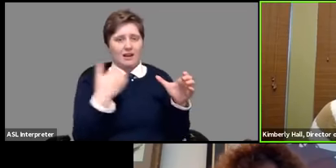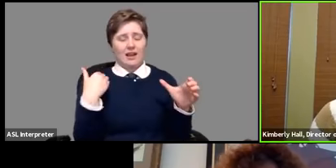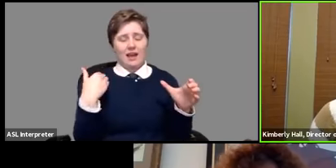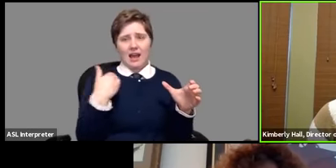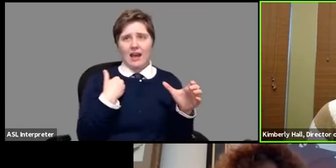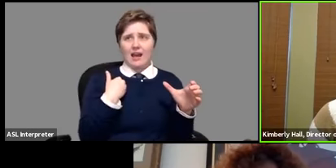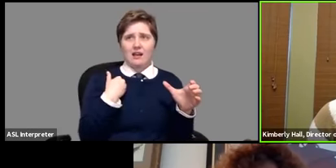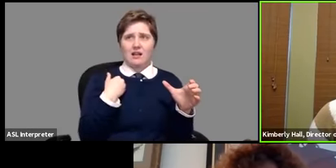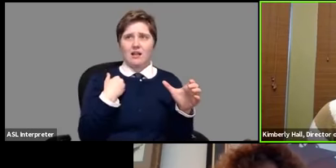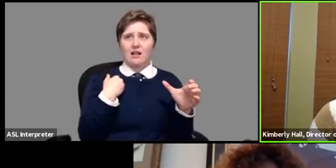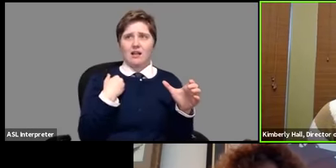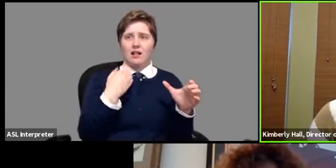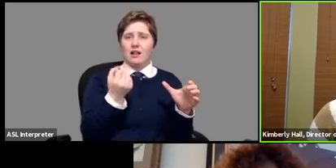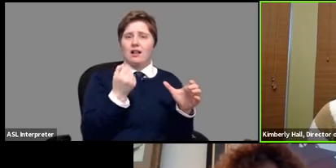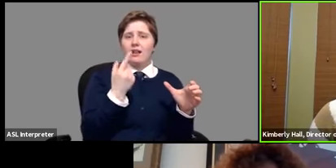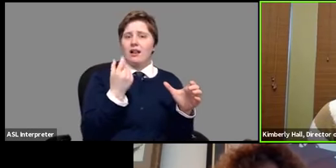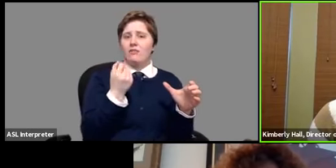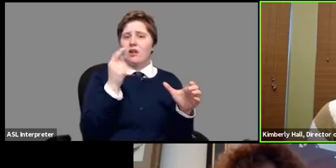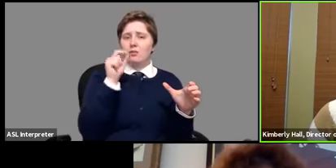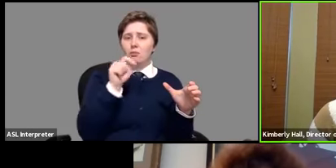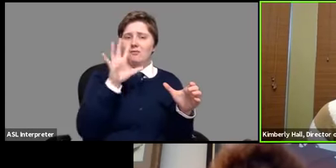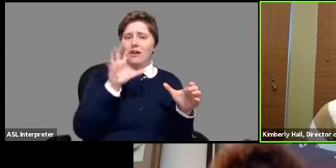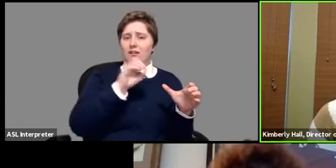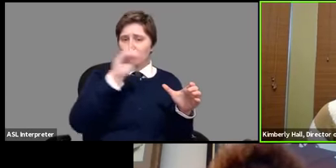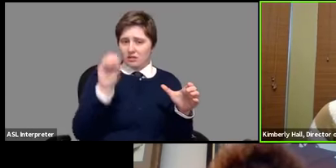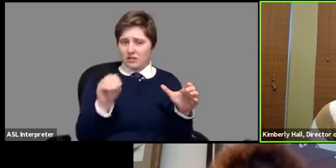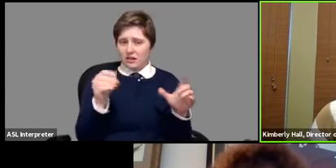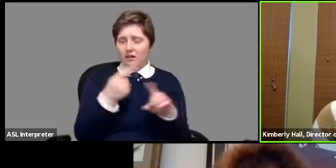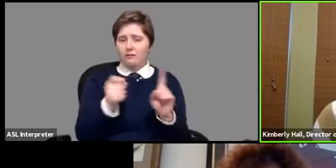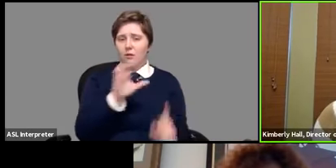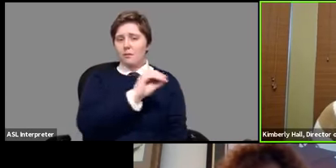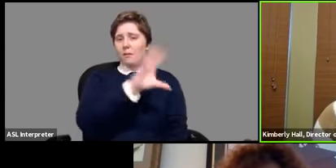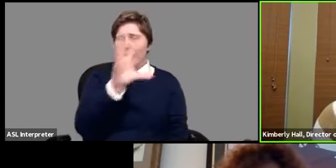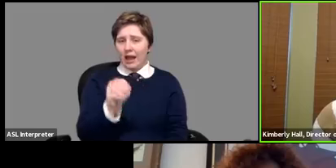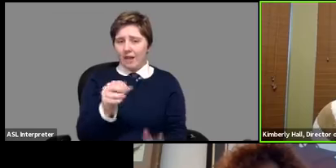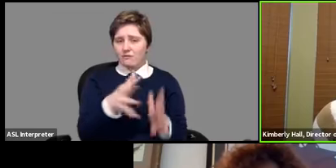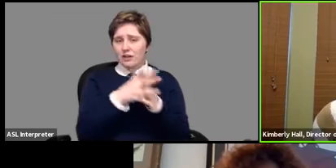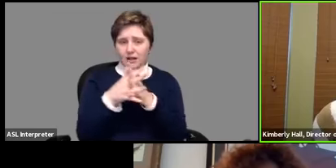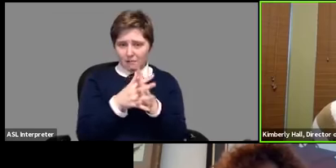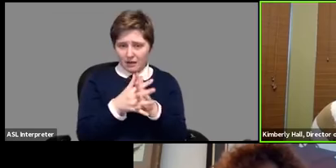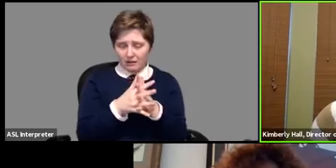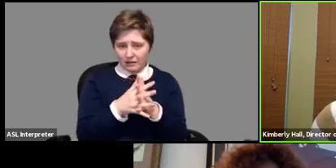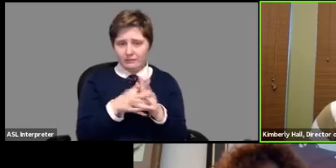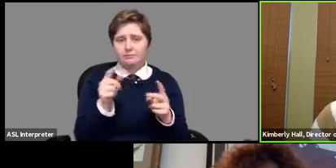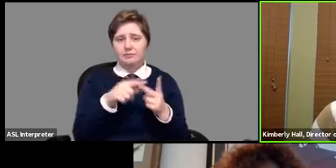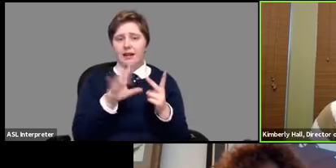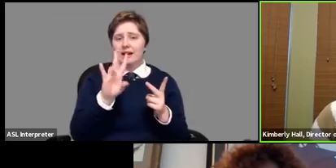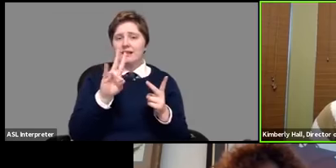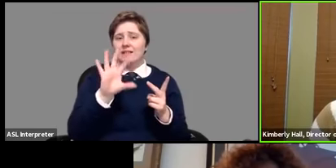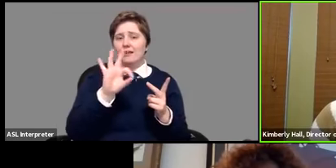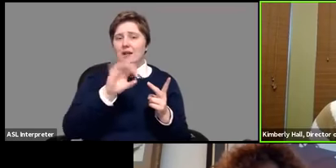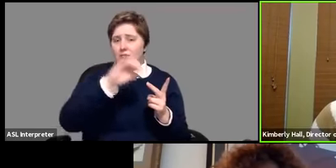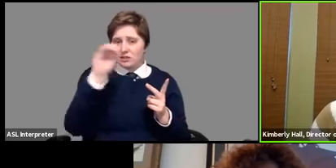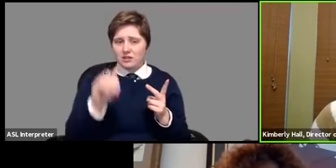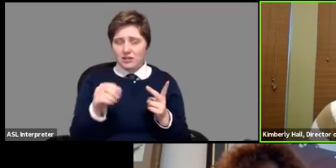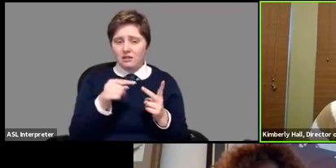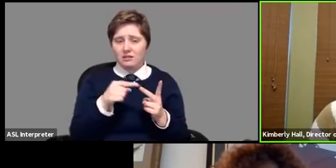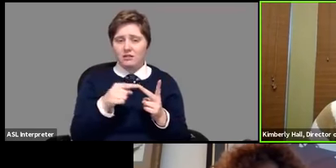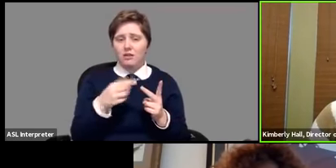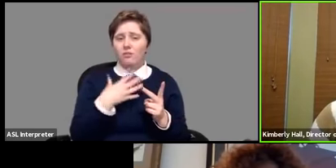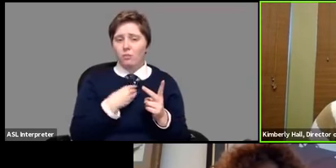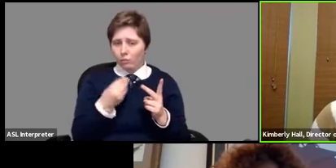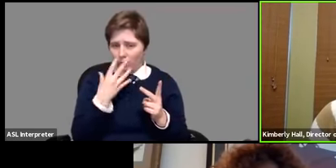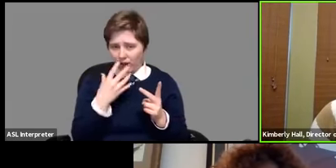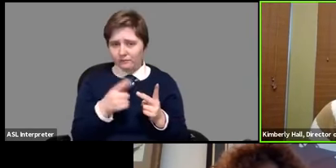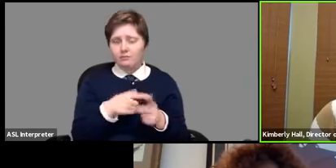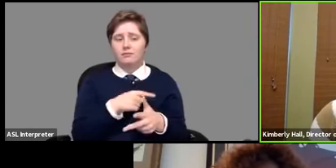a 11.5 percent were from african-american claimants 79 from uh white